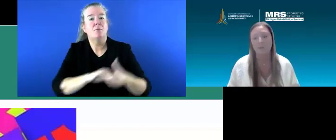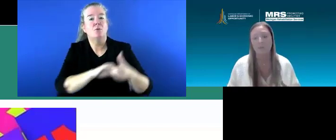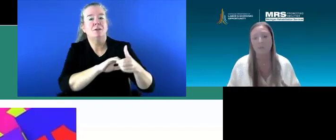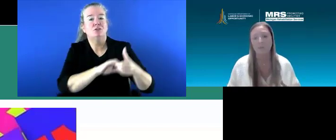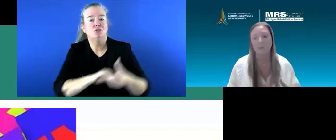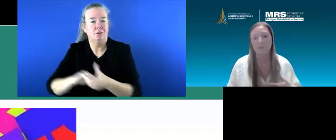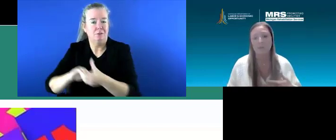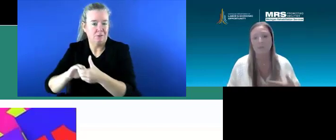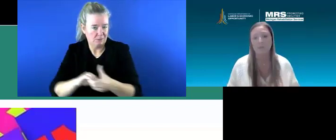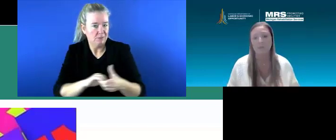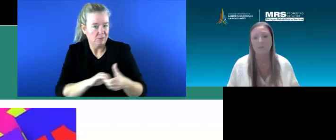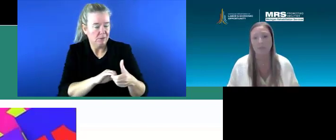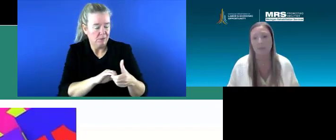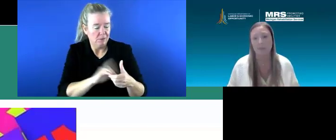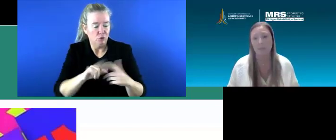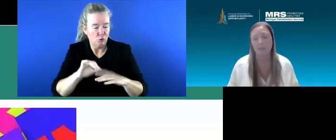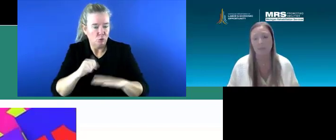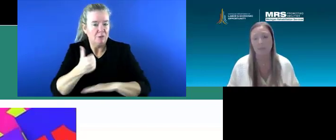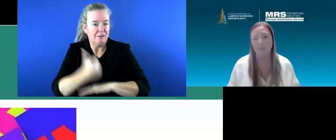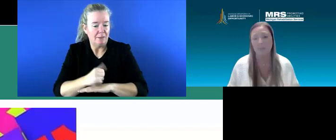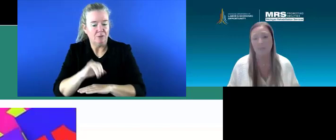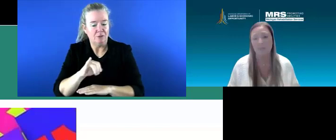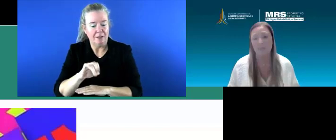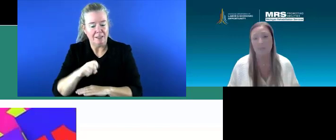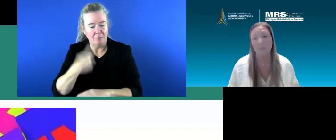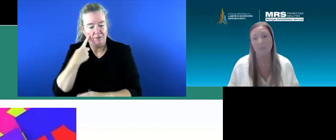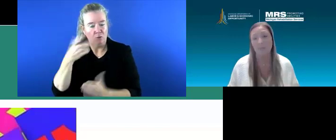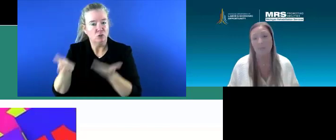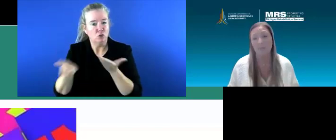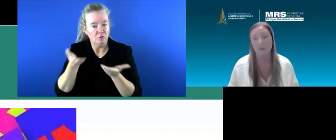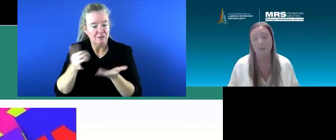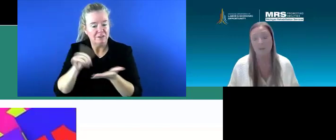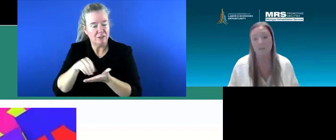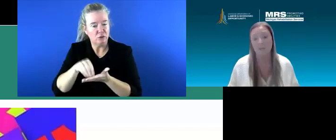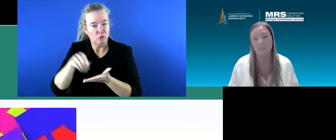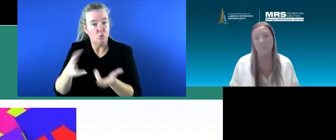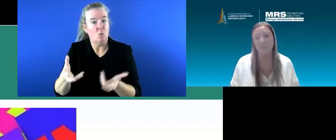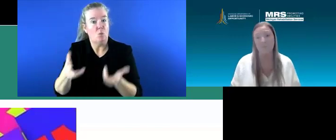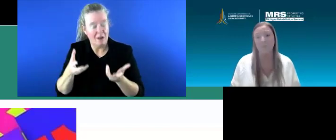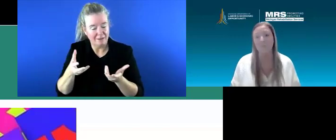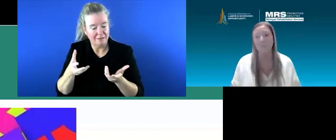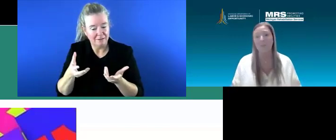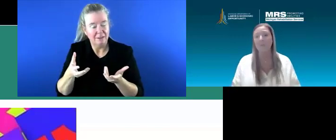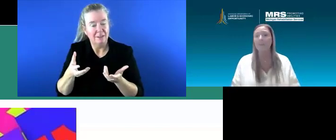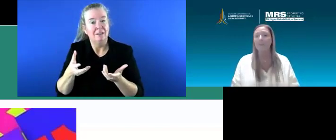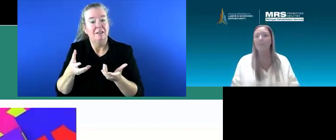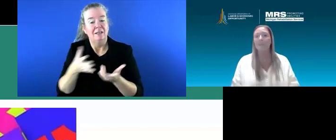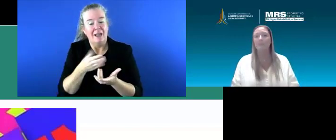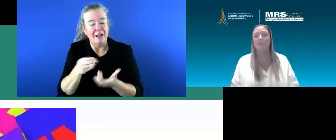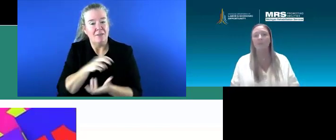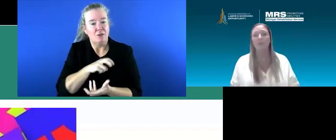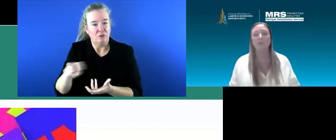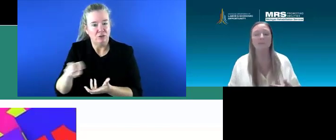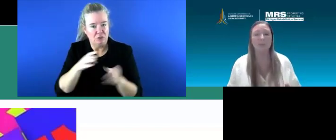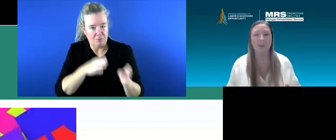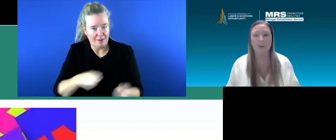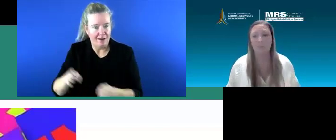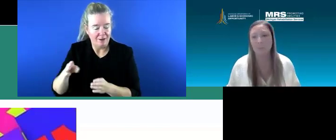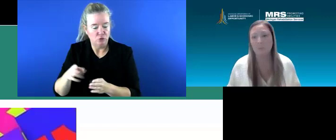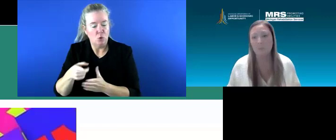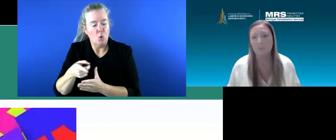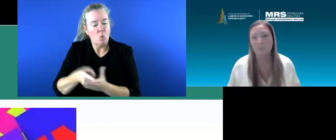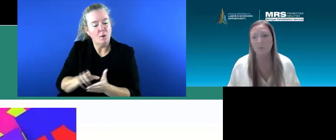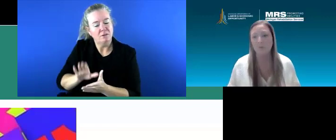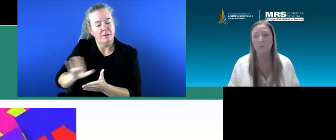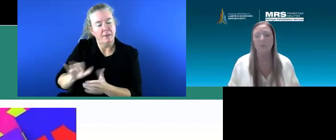of, you know, establishing the IEP for the services that that student wants in that transition plan. So, you know, what's their